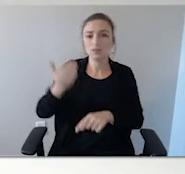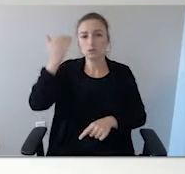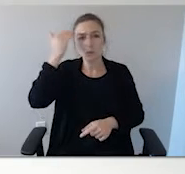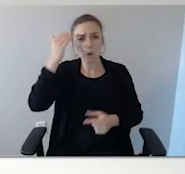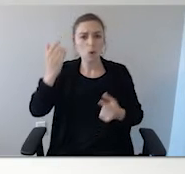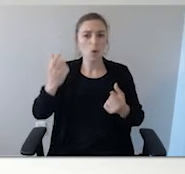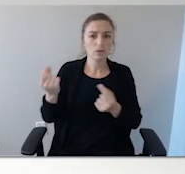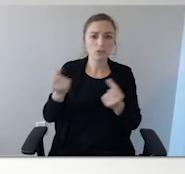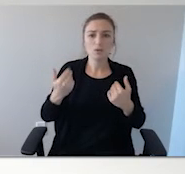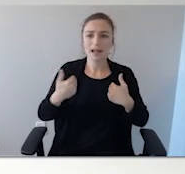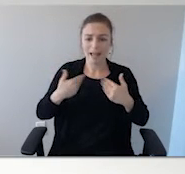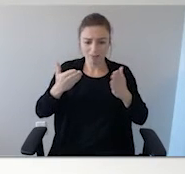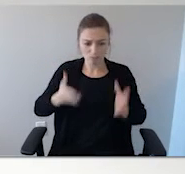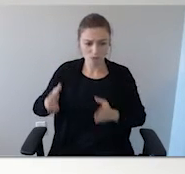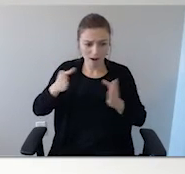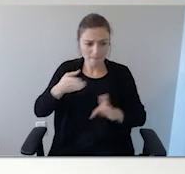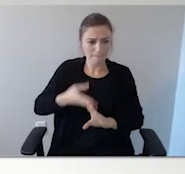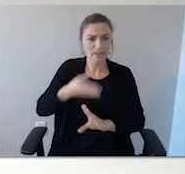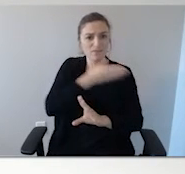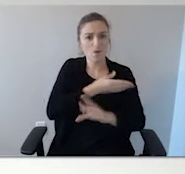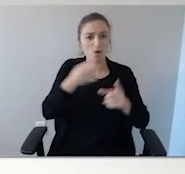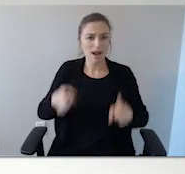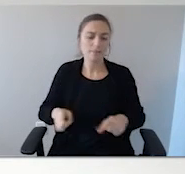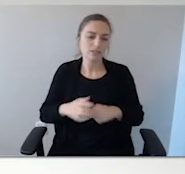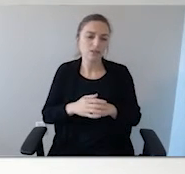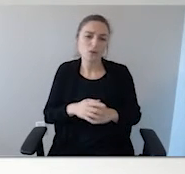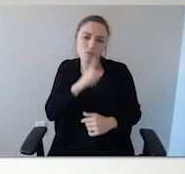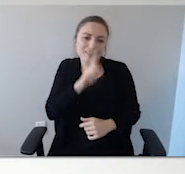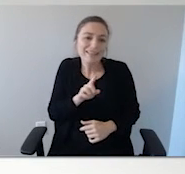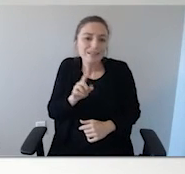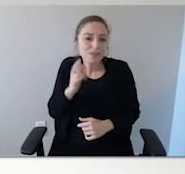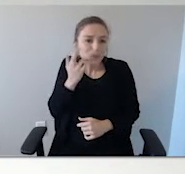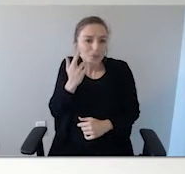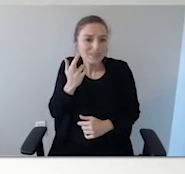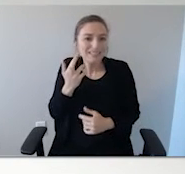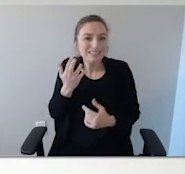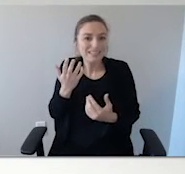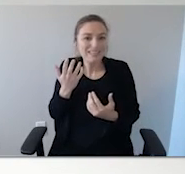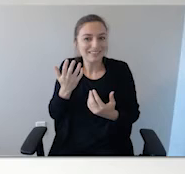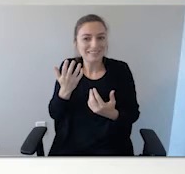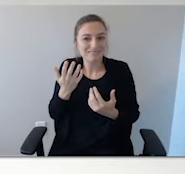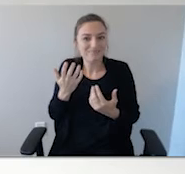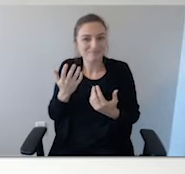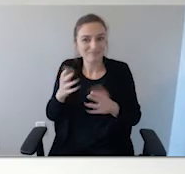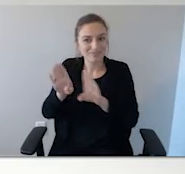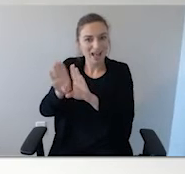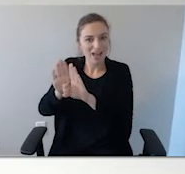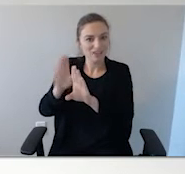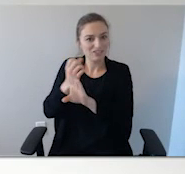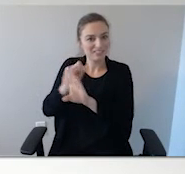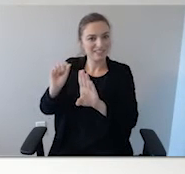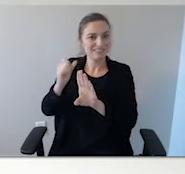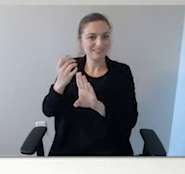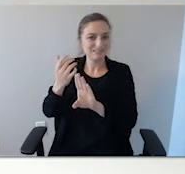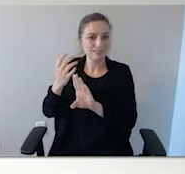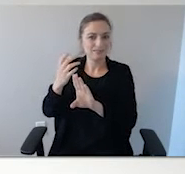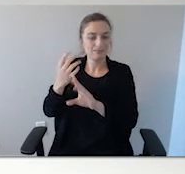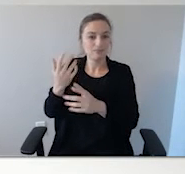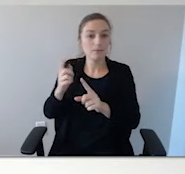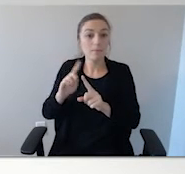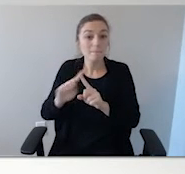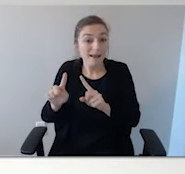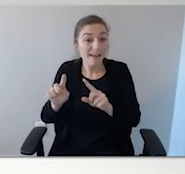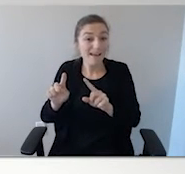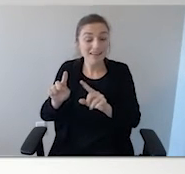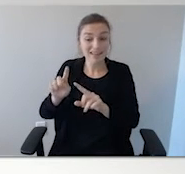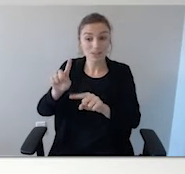them in in the event of a fire alarm or something like that. So that's why they don't want you to put anything on the doors to keep them in. However, you can put an alarm